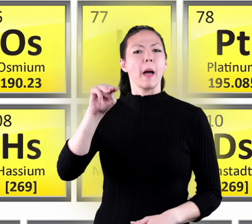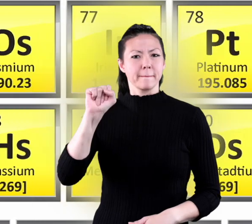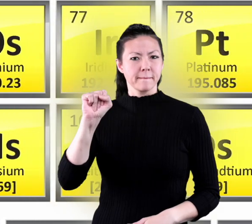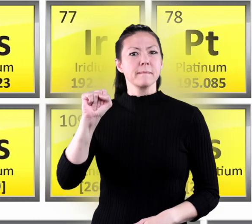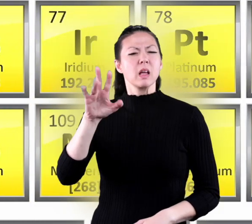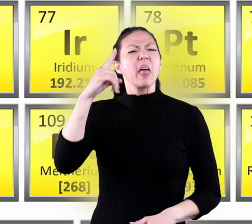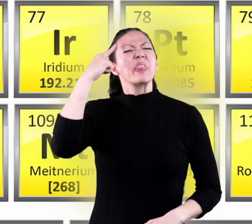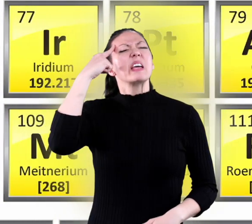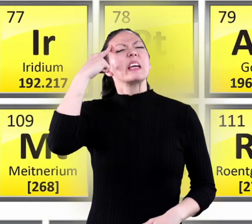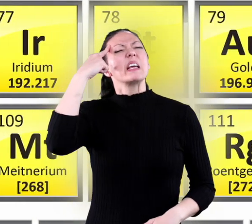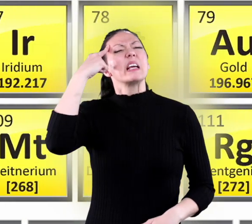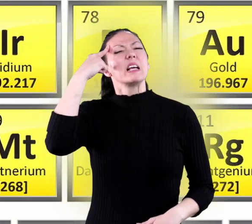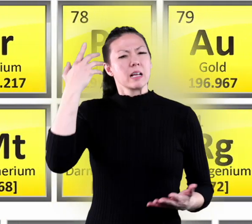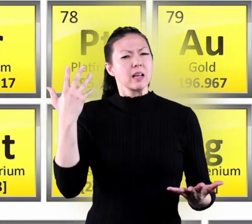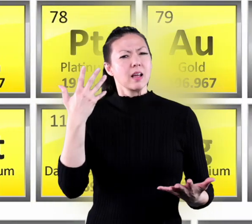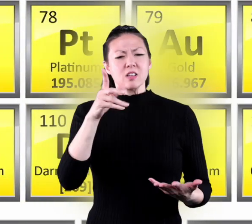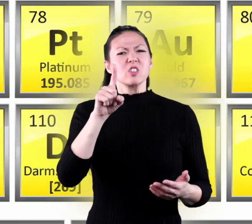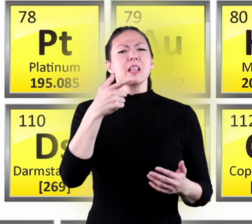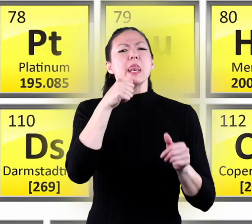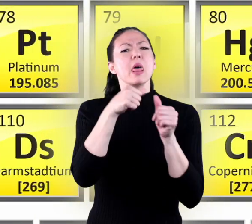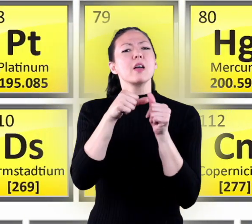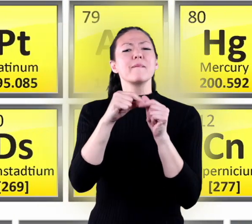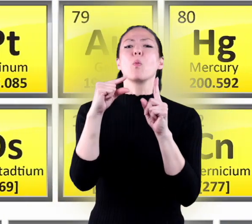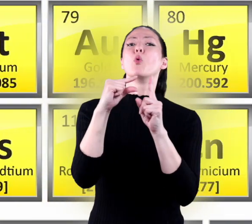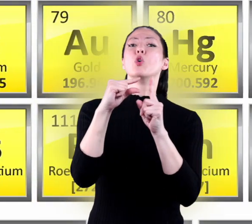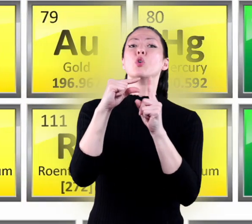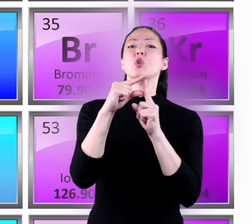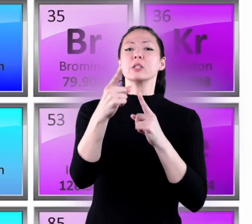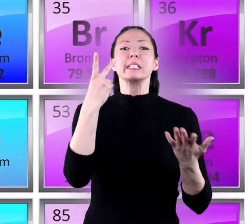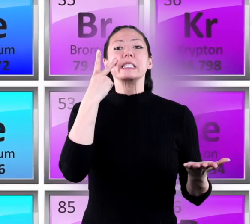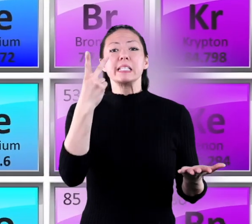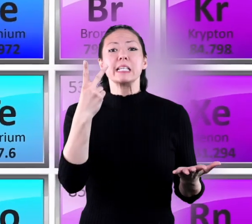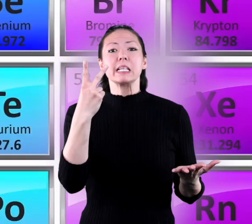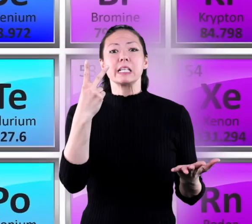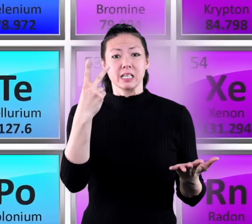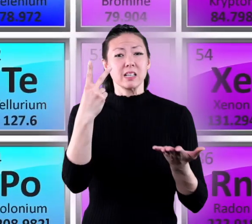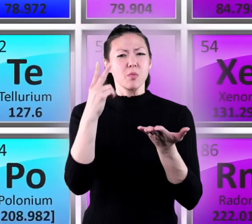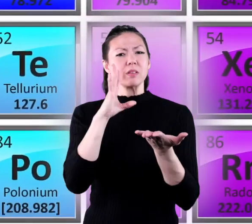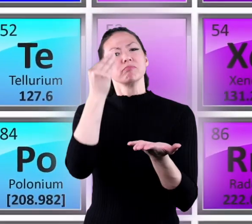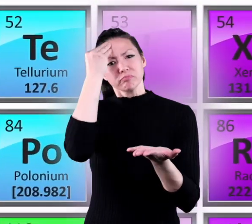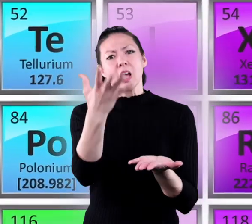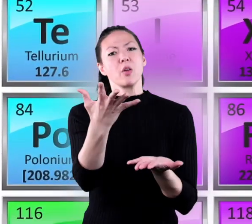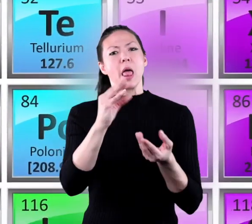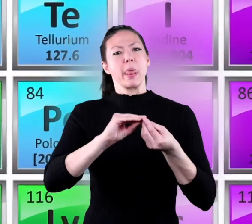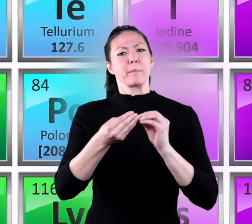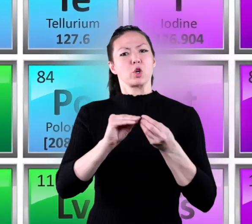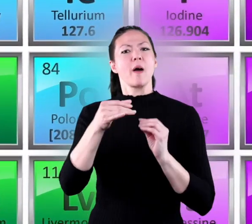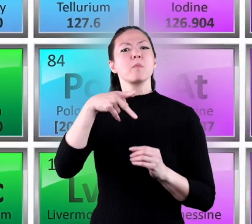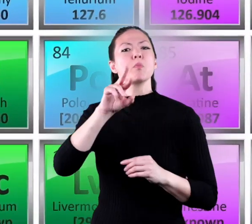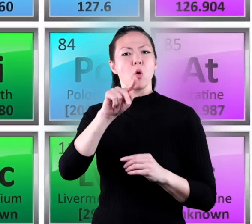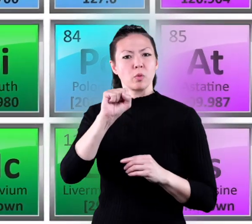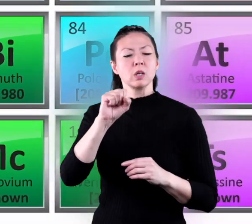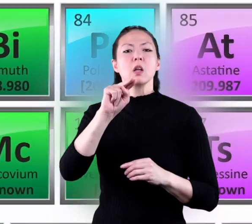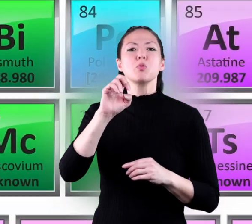atoms. Think of it this way. Just as the letters in the word tell you what the word is, the number